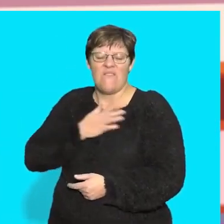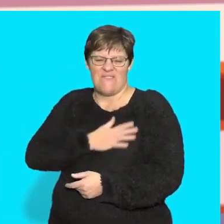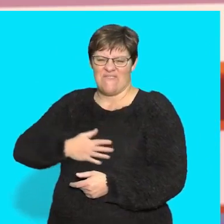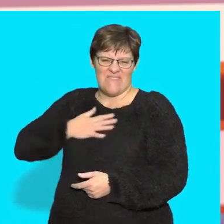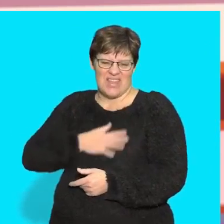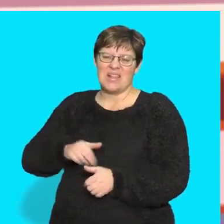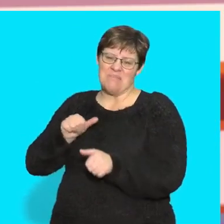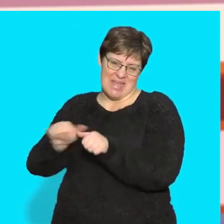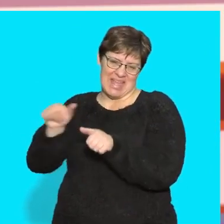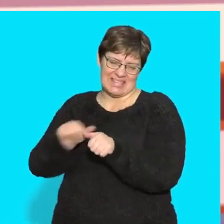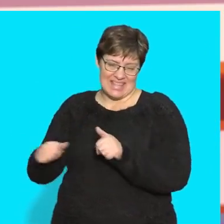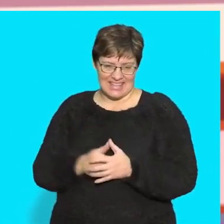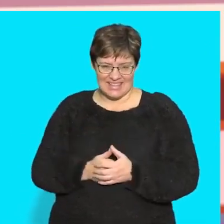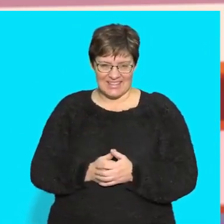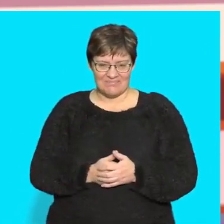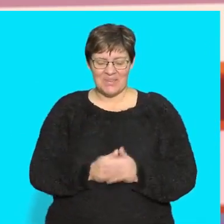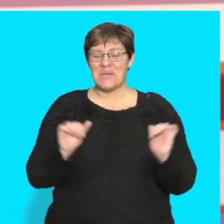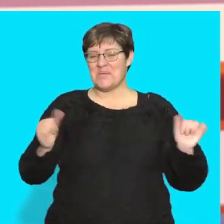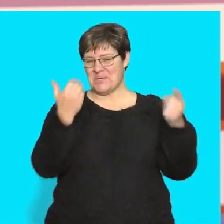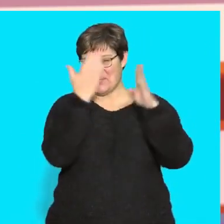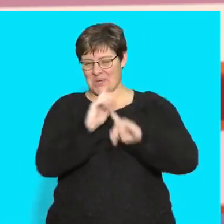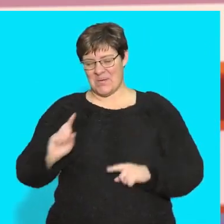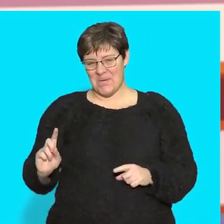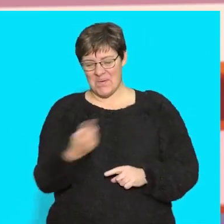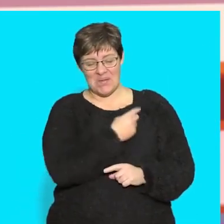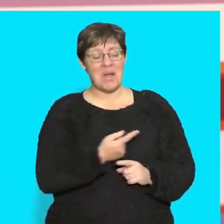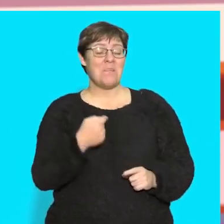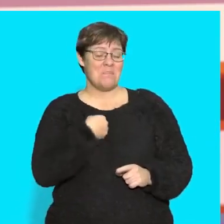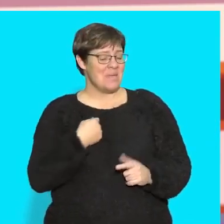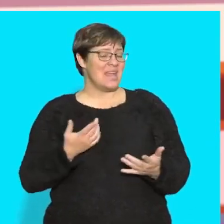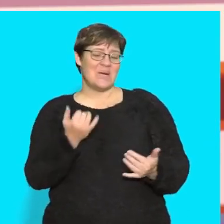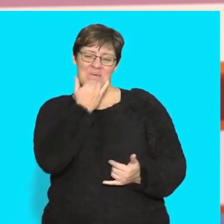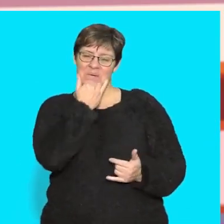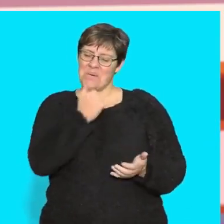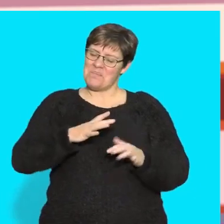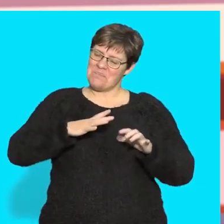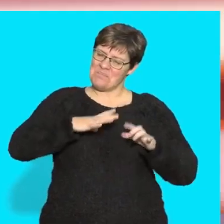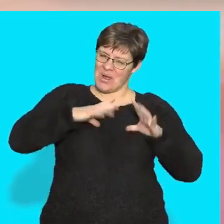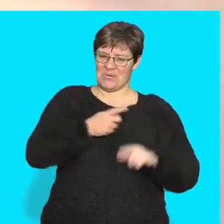Good work, everyone! I am so proud of you!